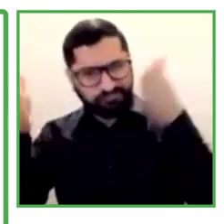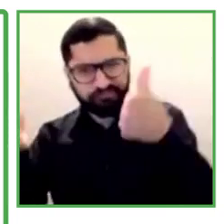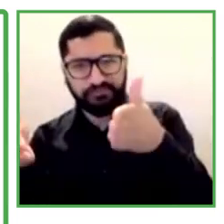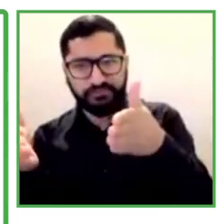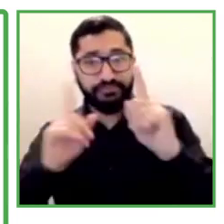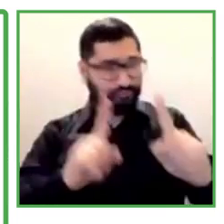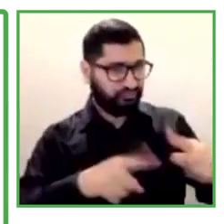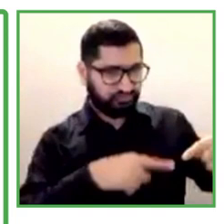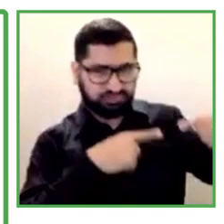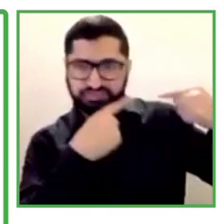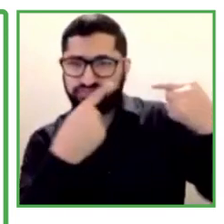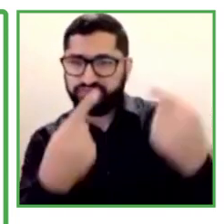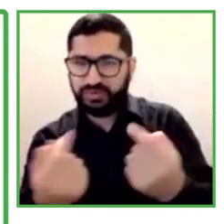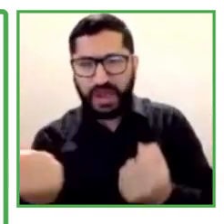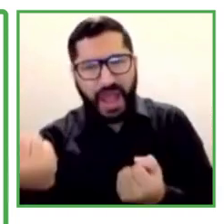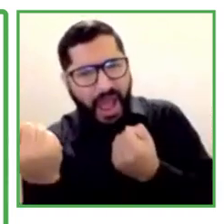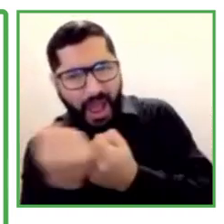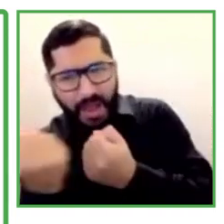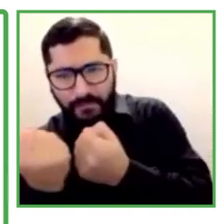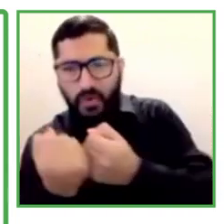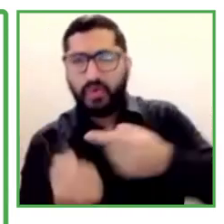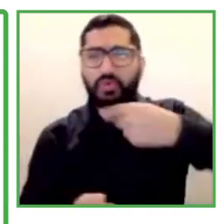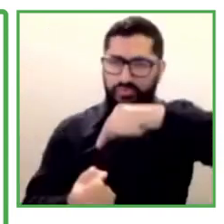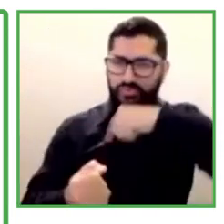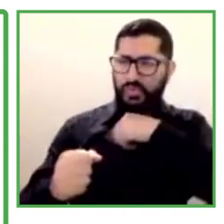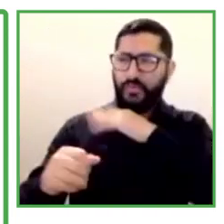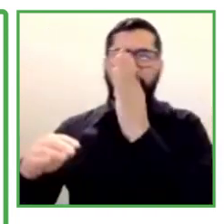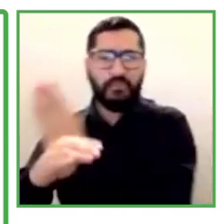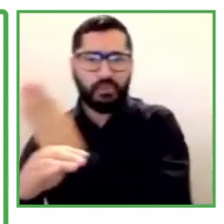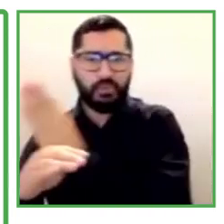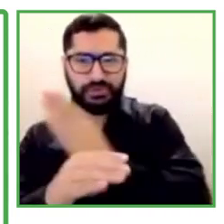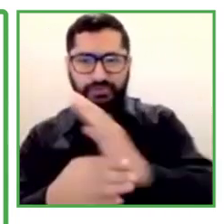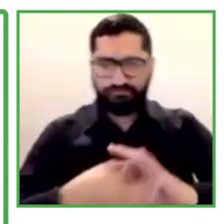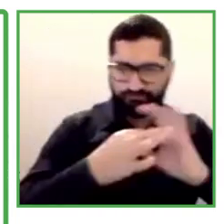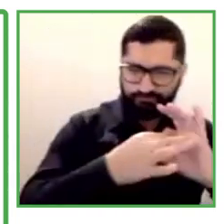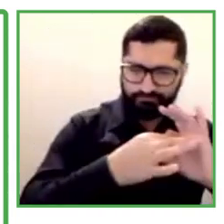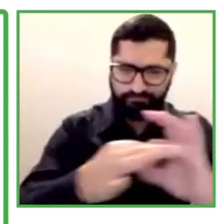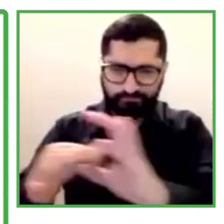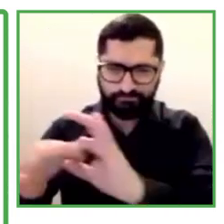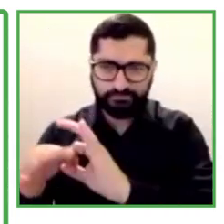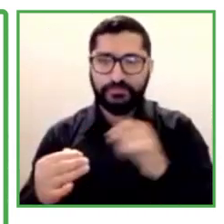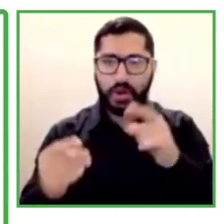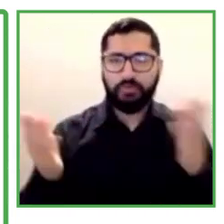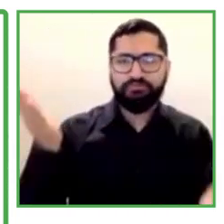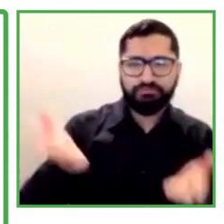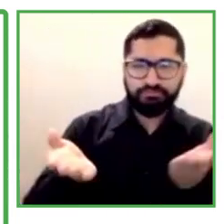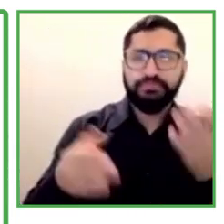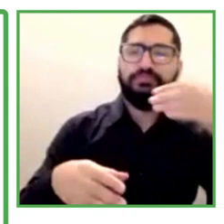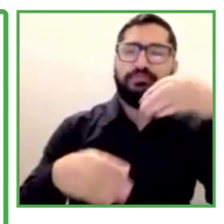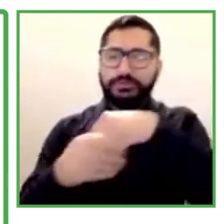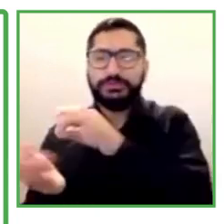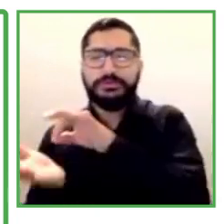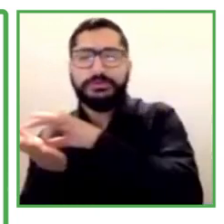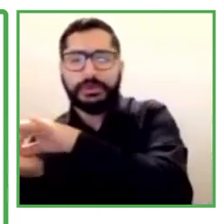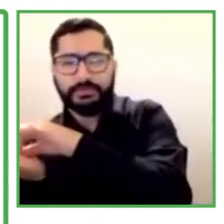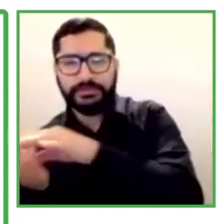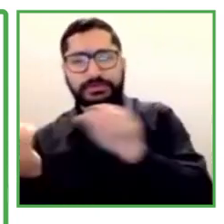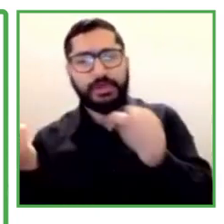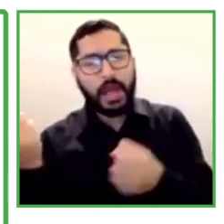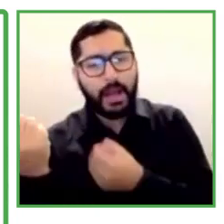maintain a support for our collaborators, accompany them, and promoting some services for